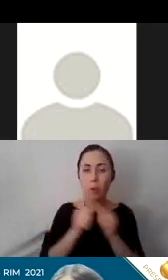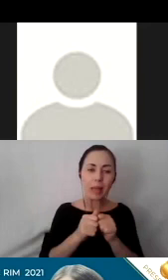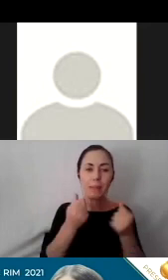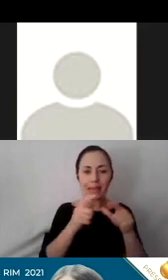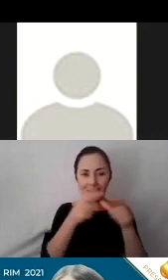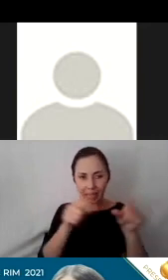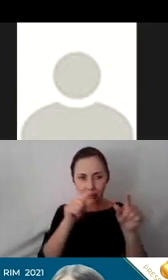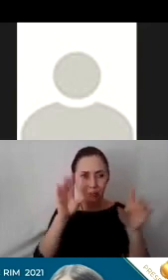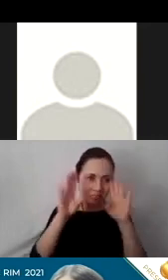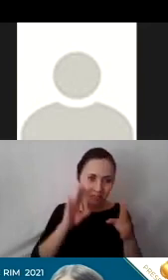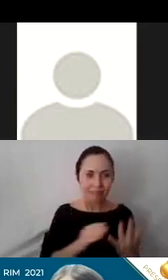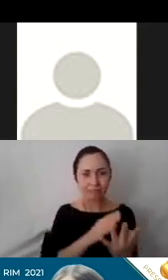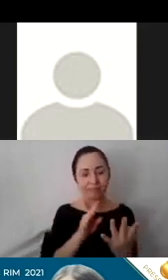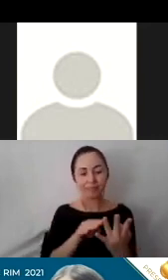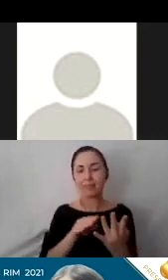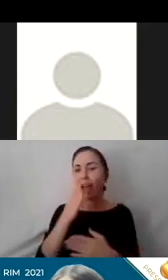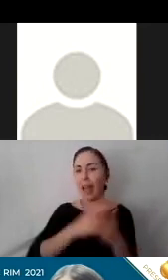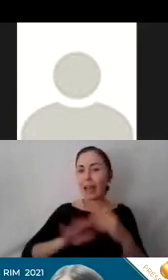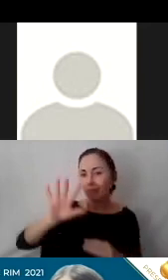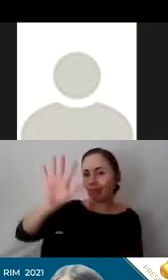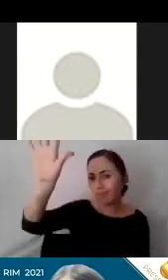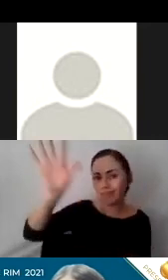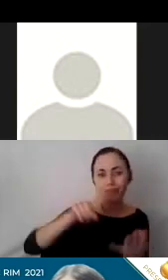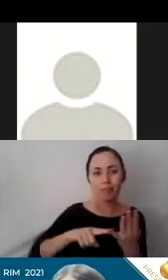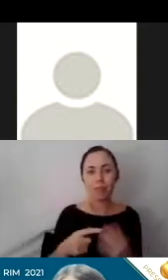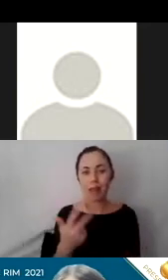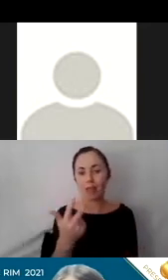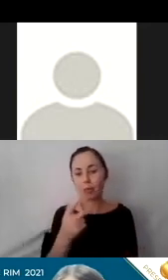for the sky and three cutout paper dolls holding hands.